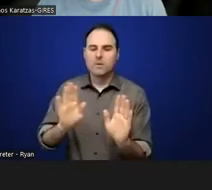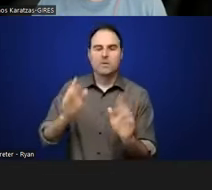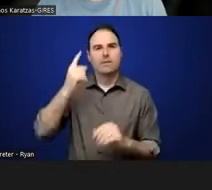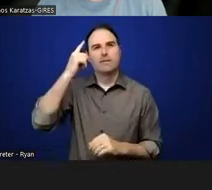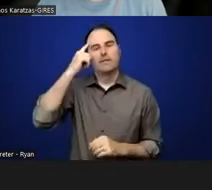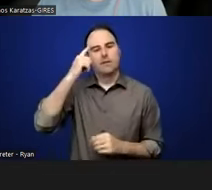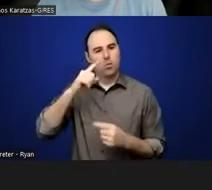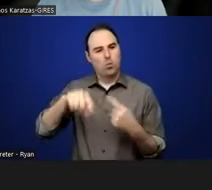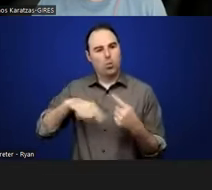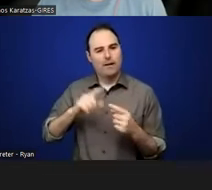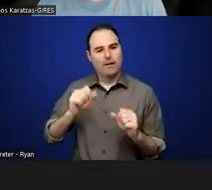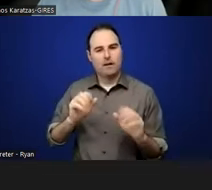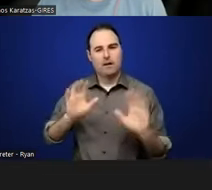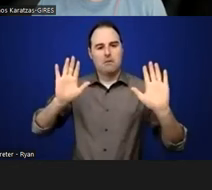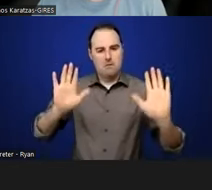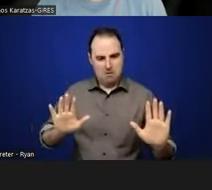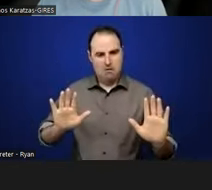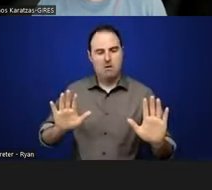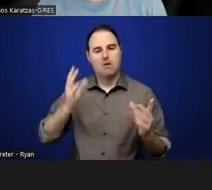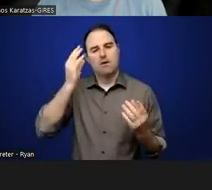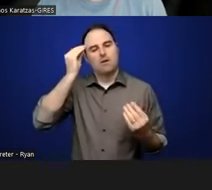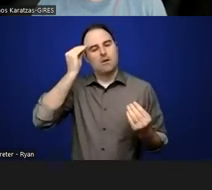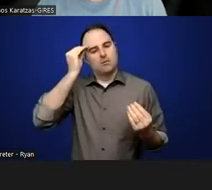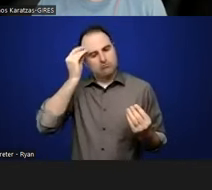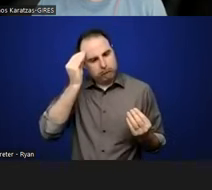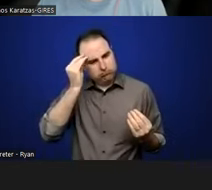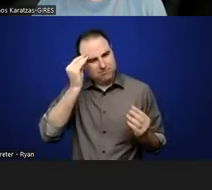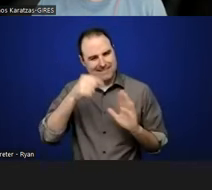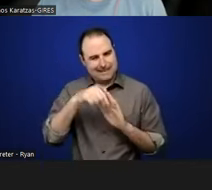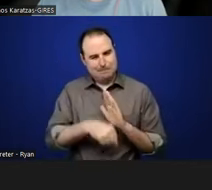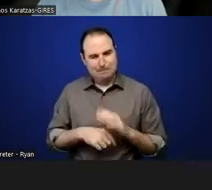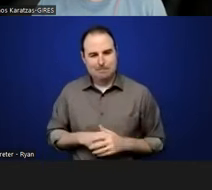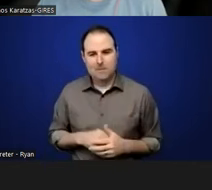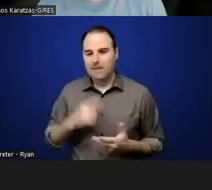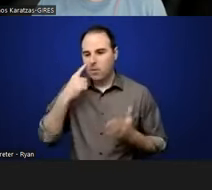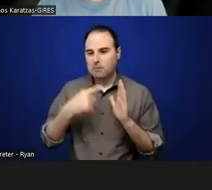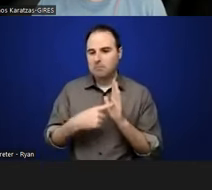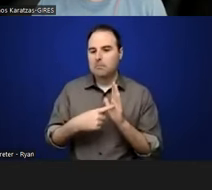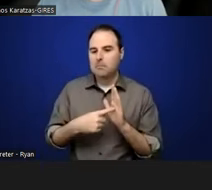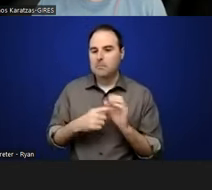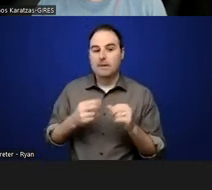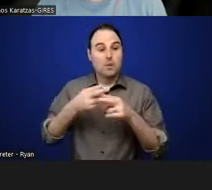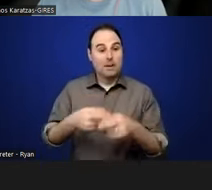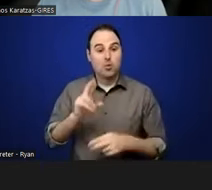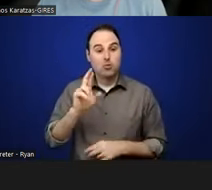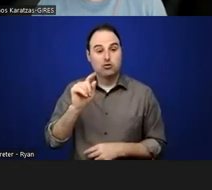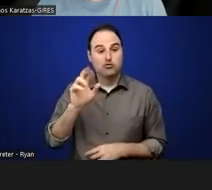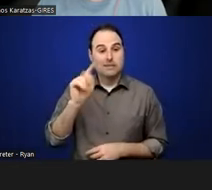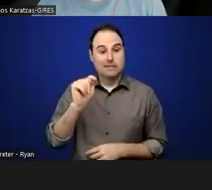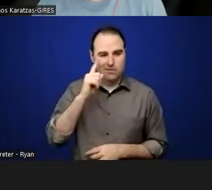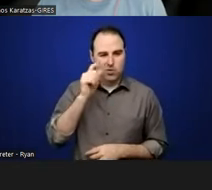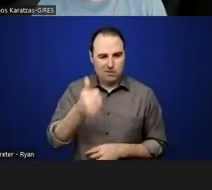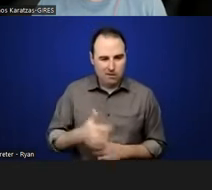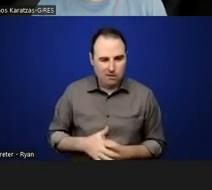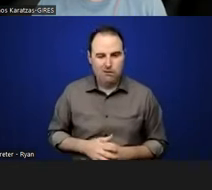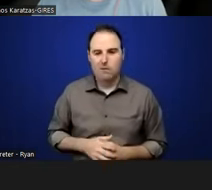to say, I'm going to end this, but like, can you name a retreat for yourself or a gathering of trusted